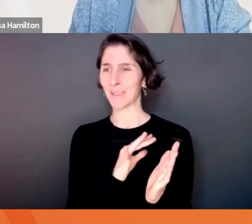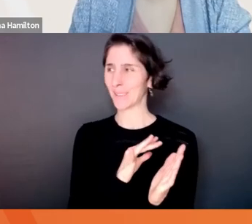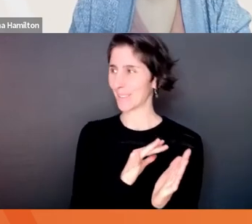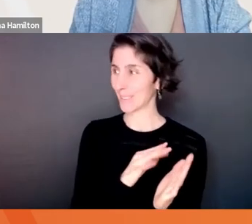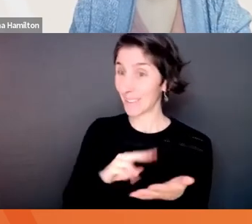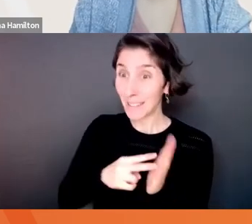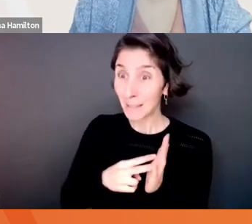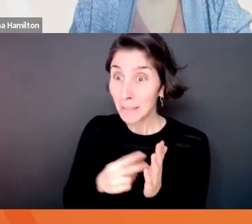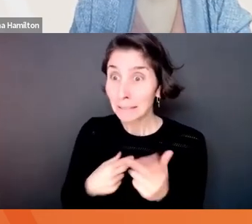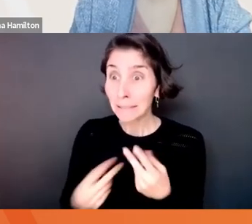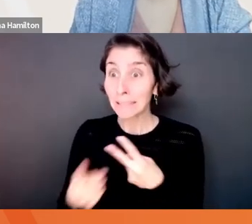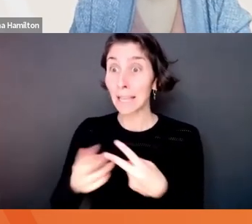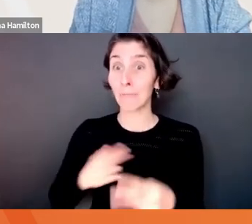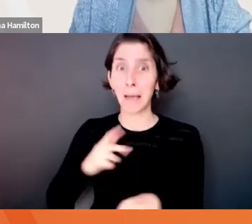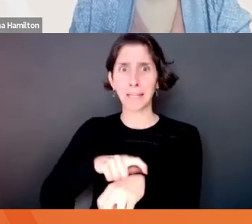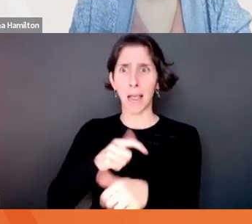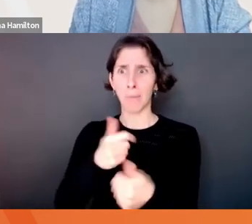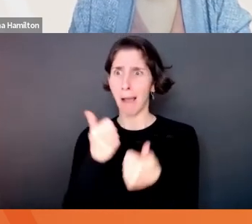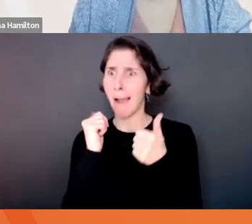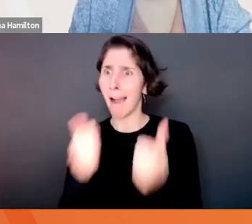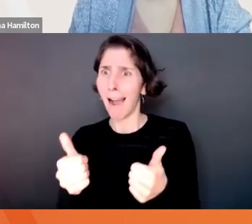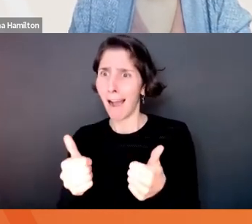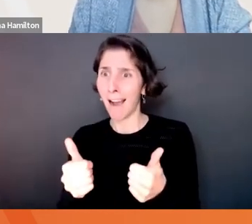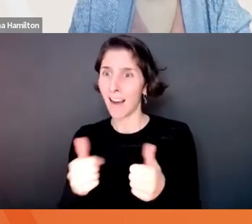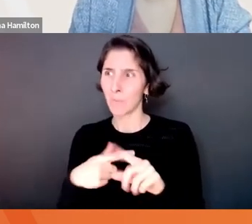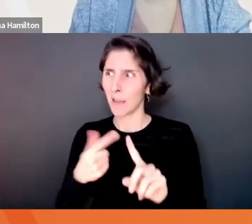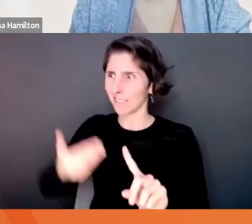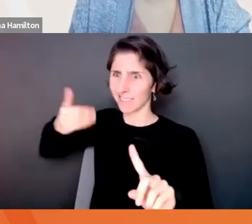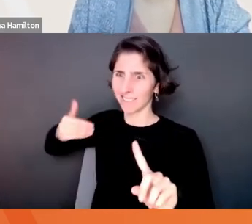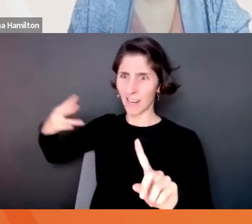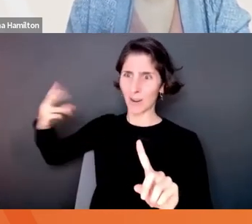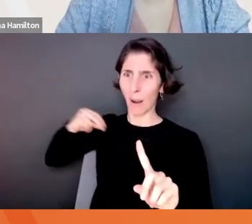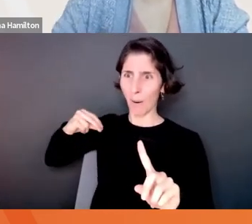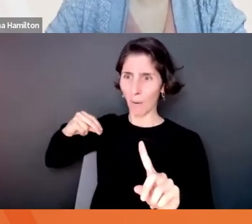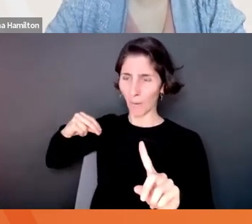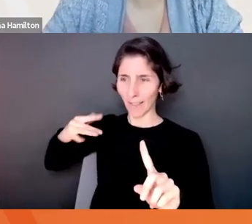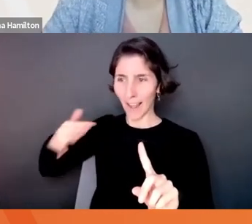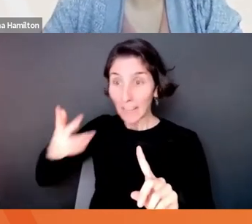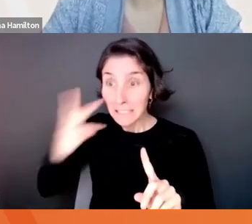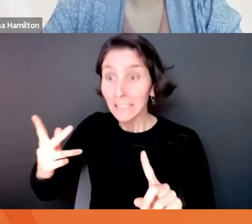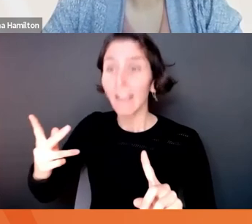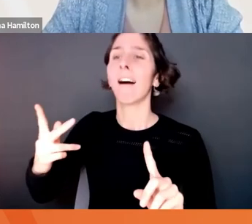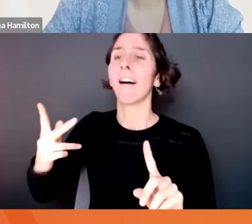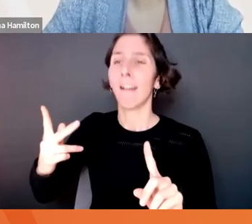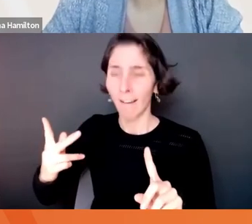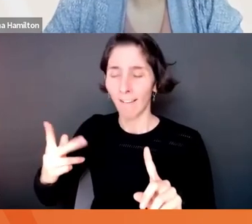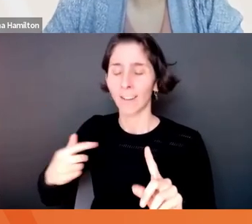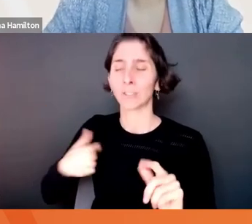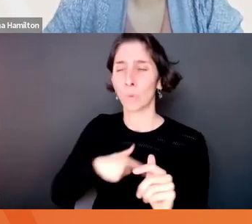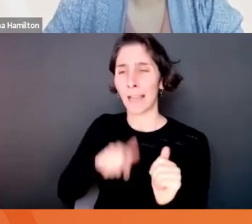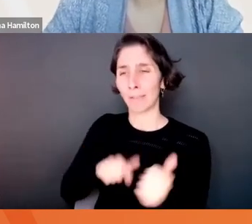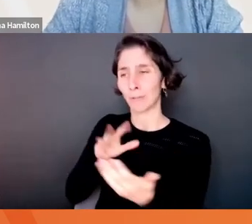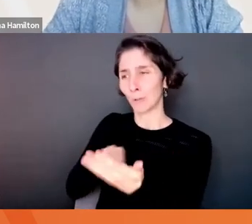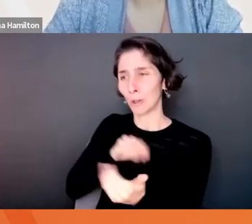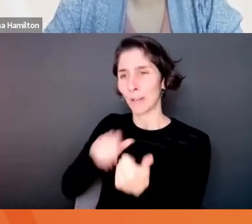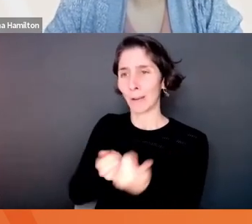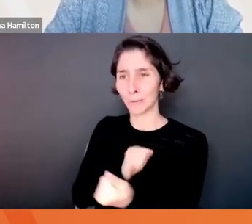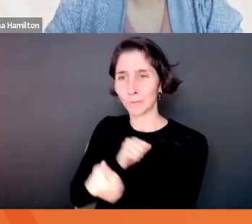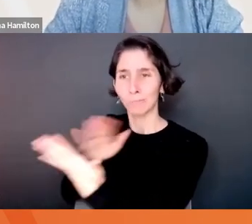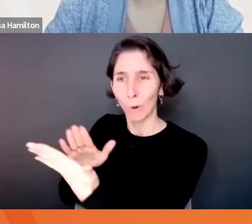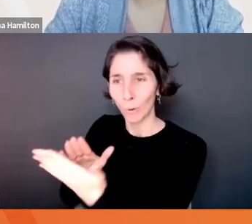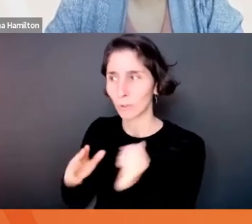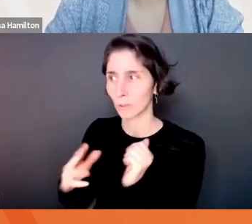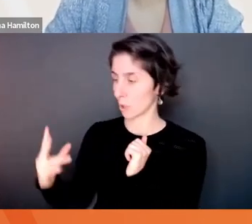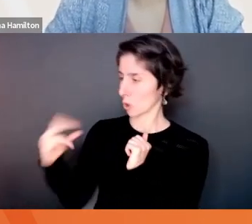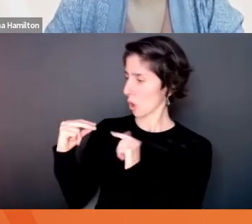time. Yeah, let's do that. Right. But they would tell me no eventually. And so I think it's really learning and being empathetic towards why the no,